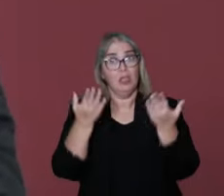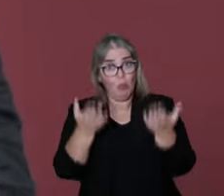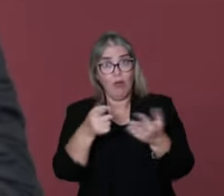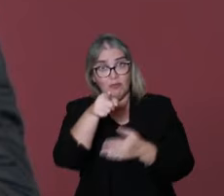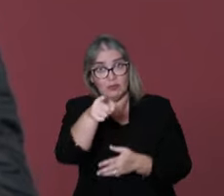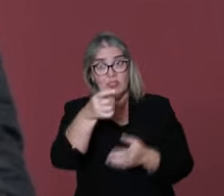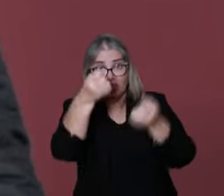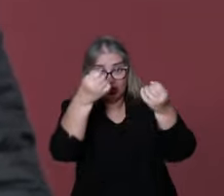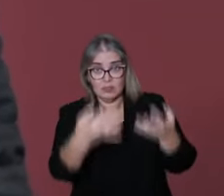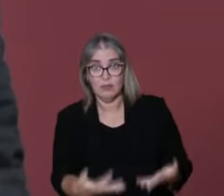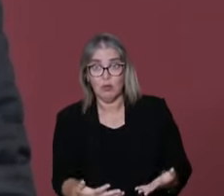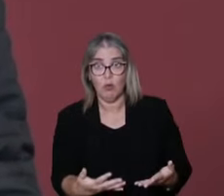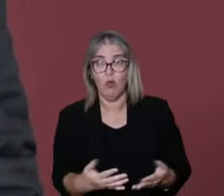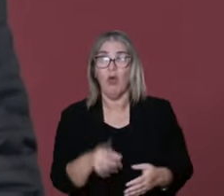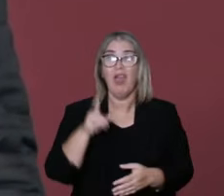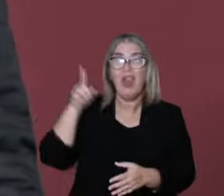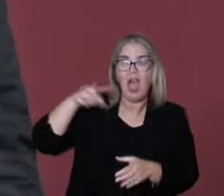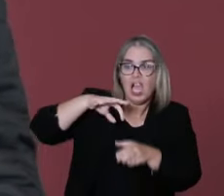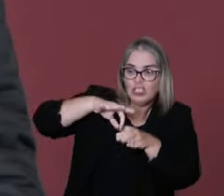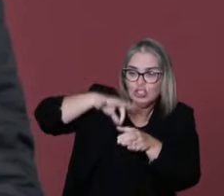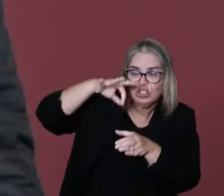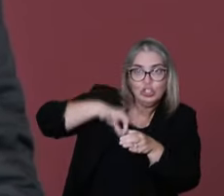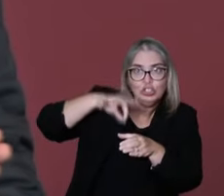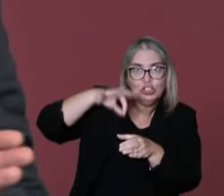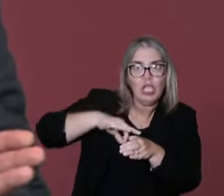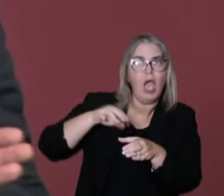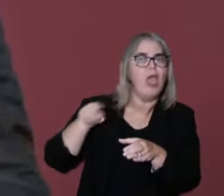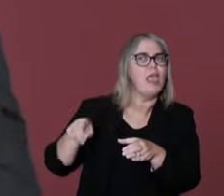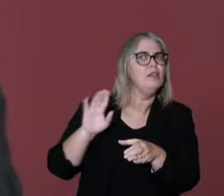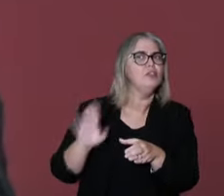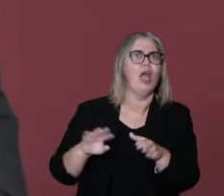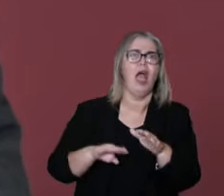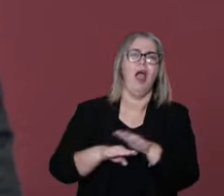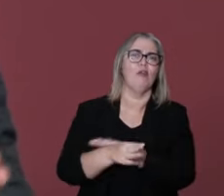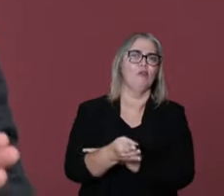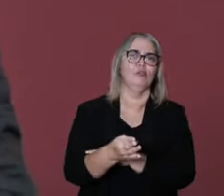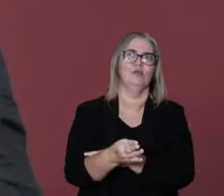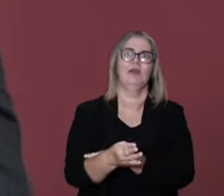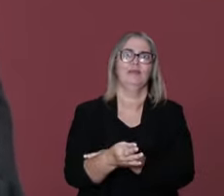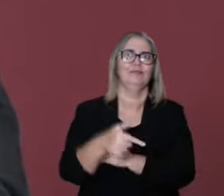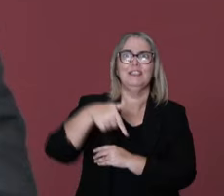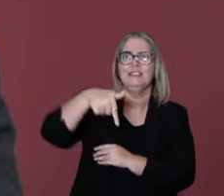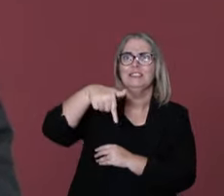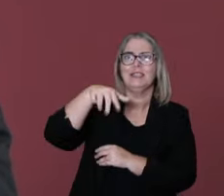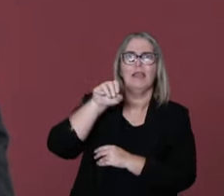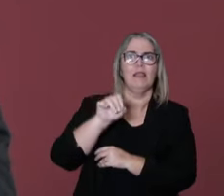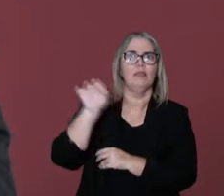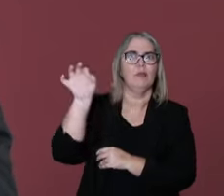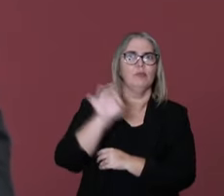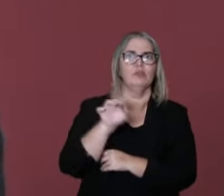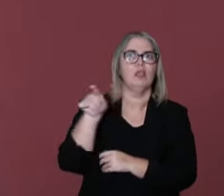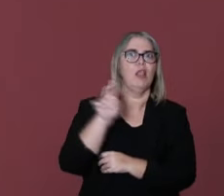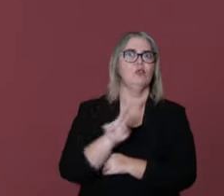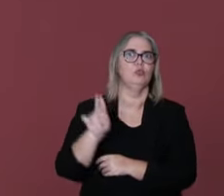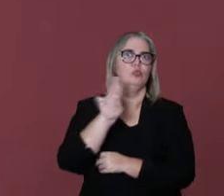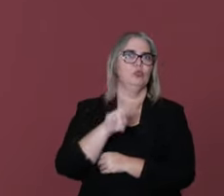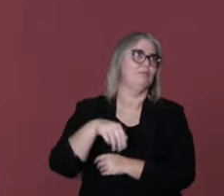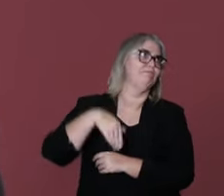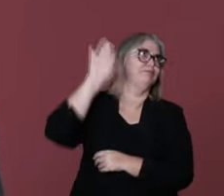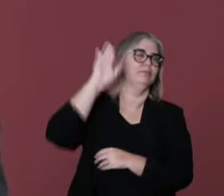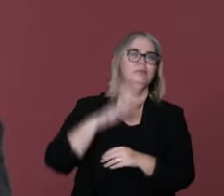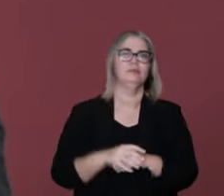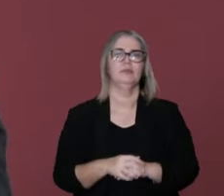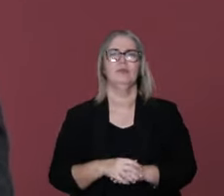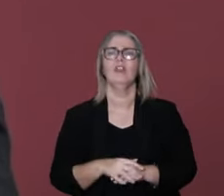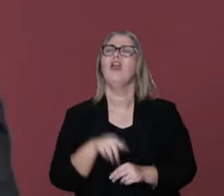as you mentioned, phytotherapy cells come from 70